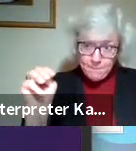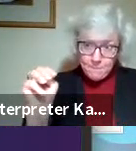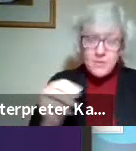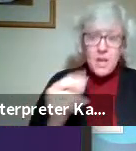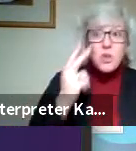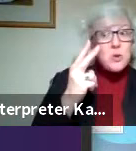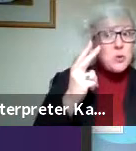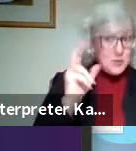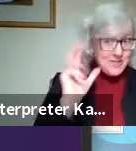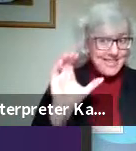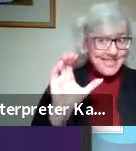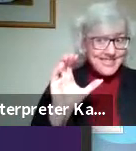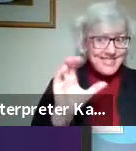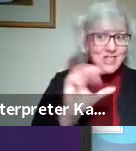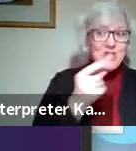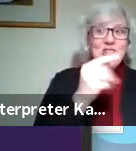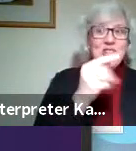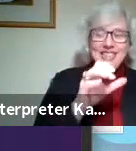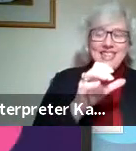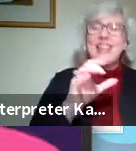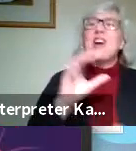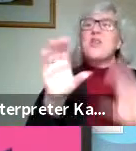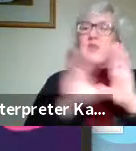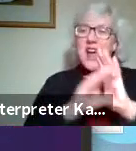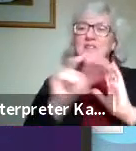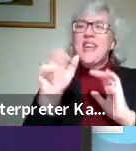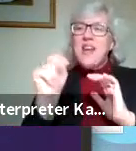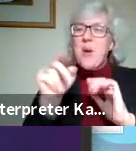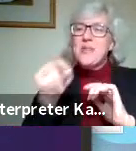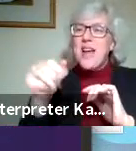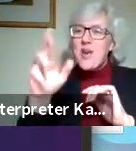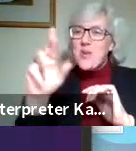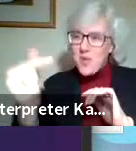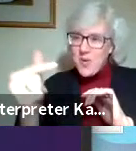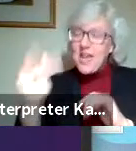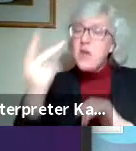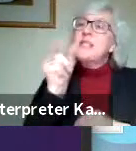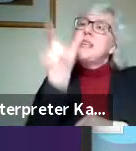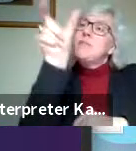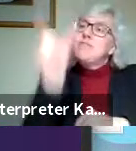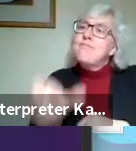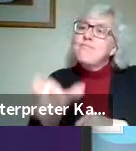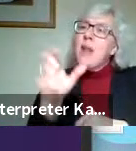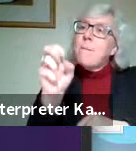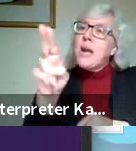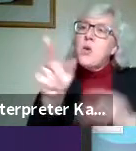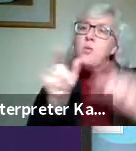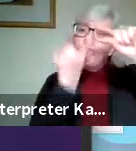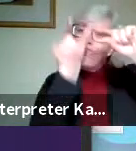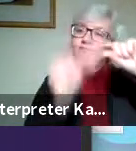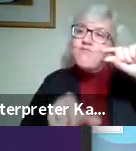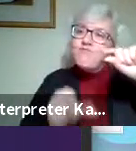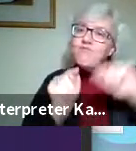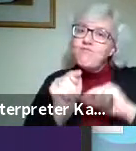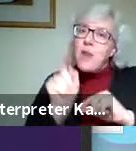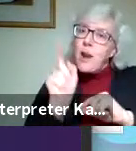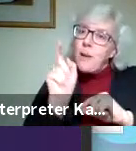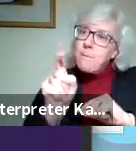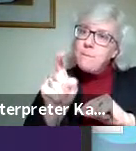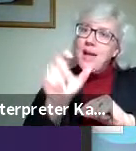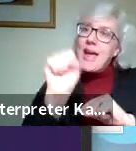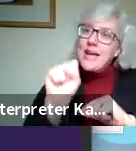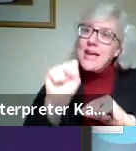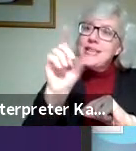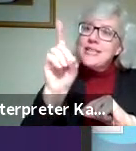It's there. TTCgraphiccom.org. You'll see the menu system, and if you click on SDS